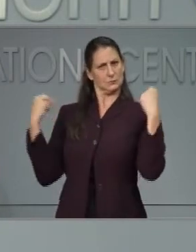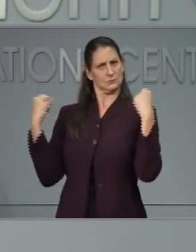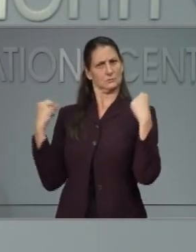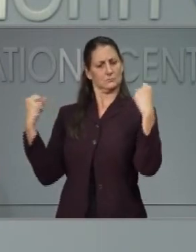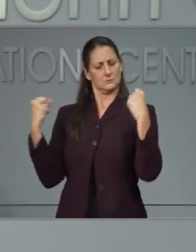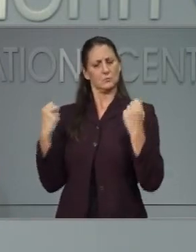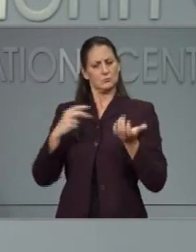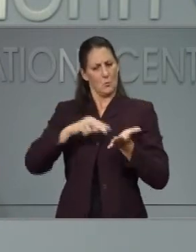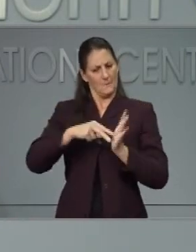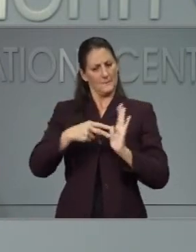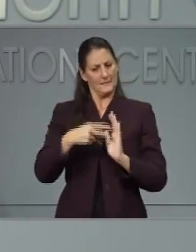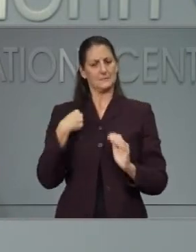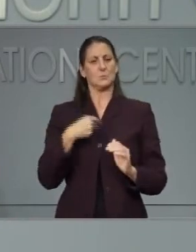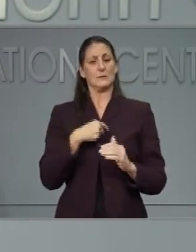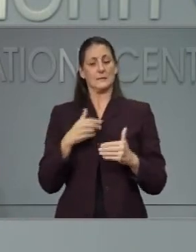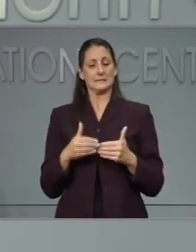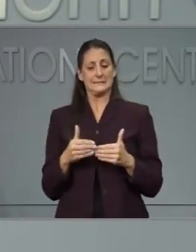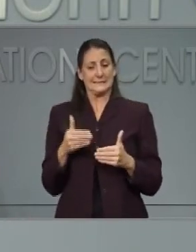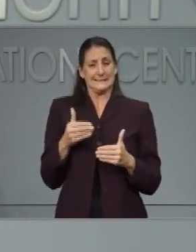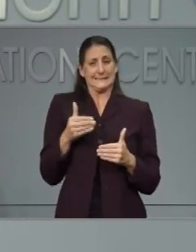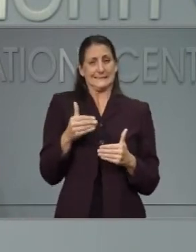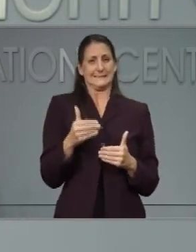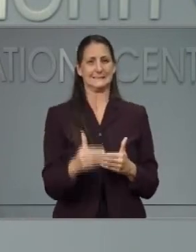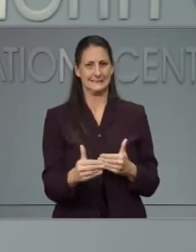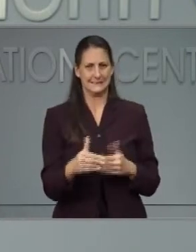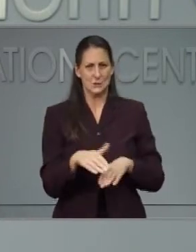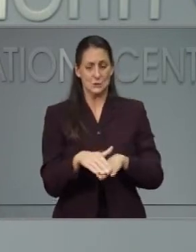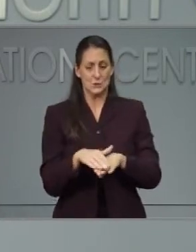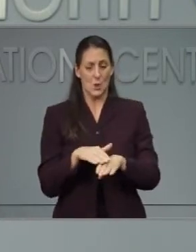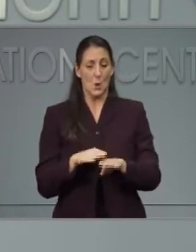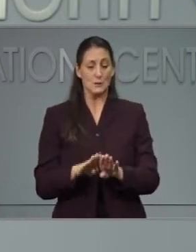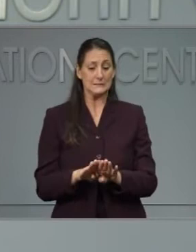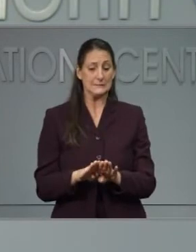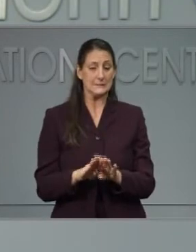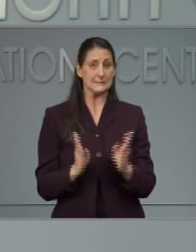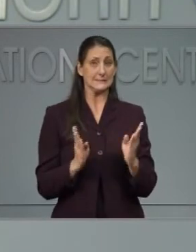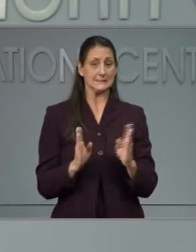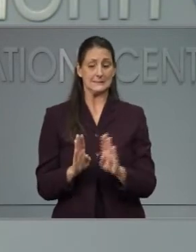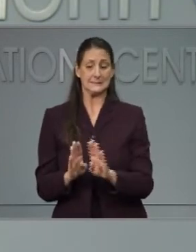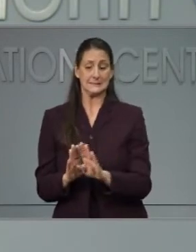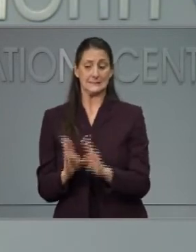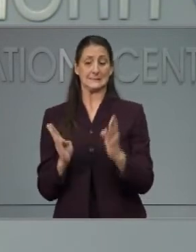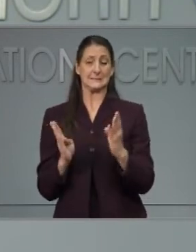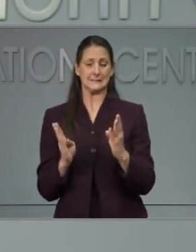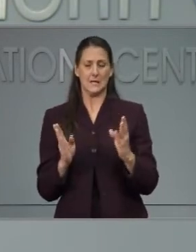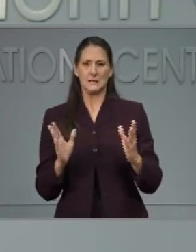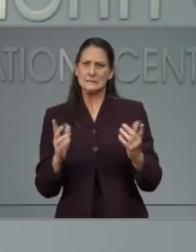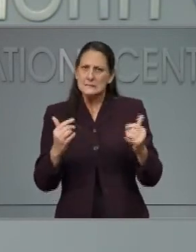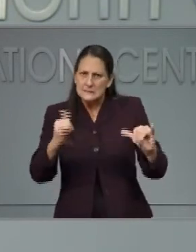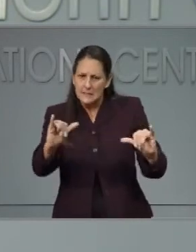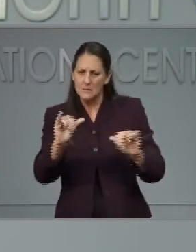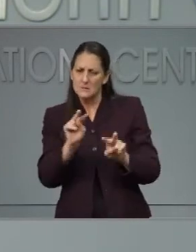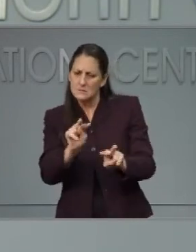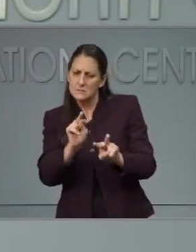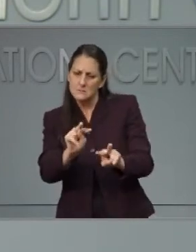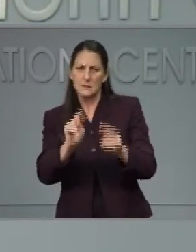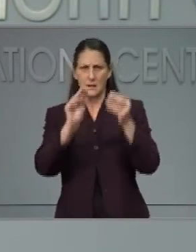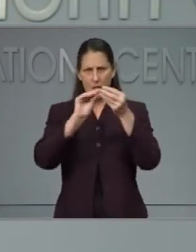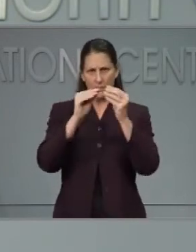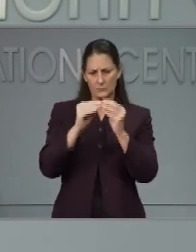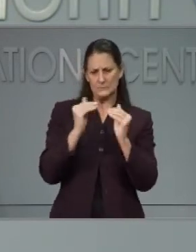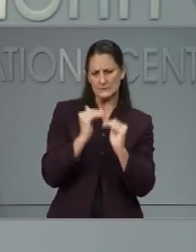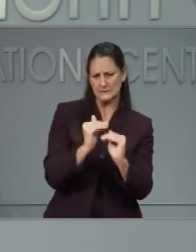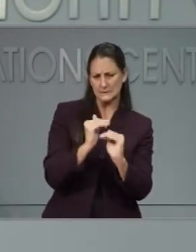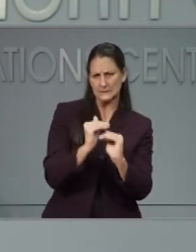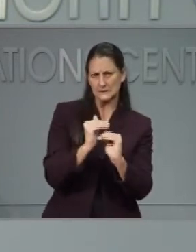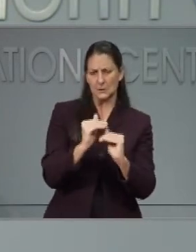step that we're making that we hope we can continue to keep the decline moving downward